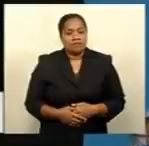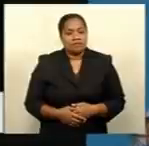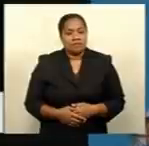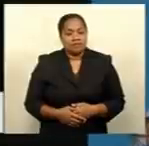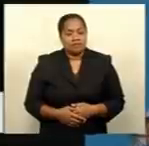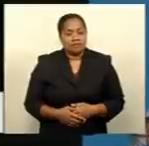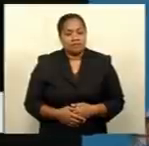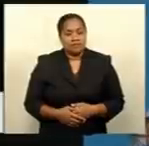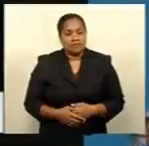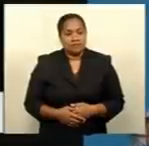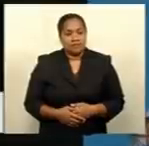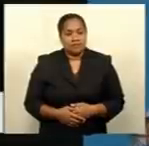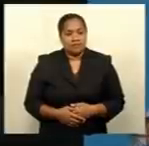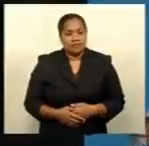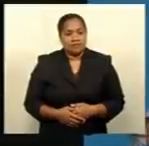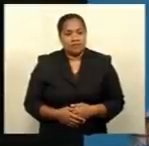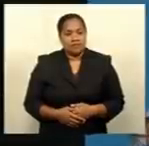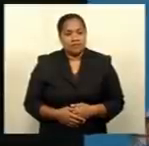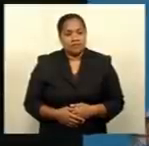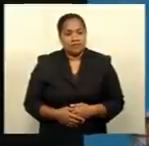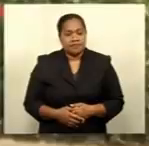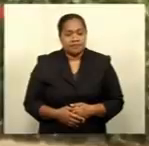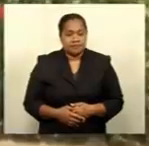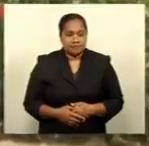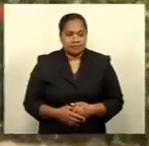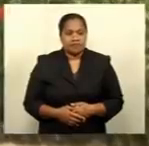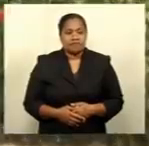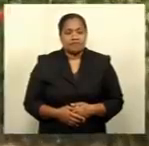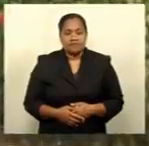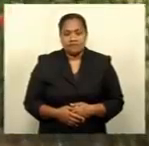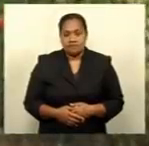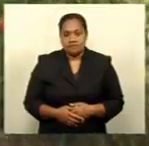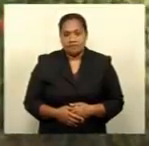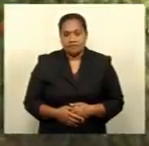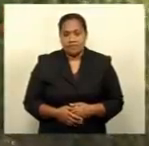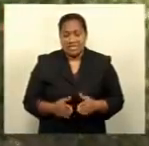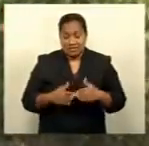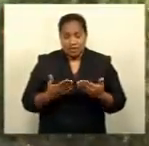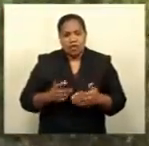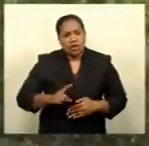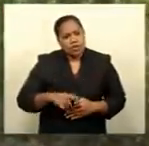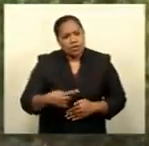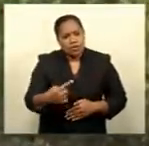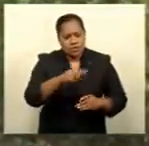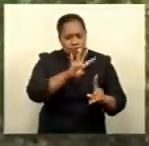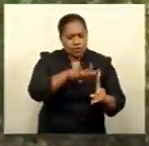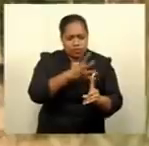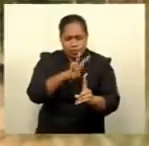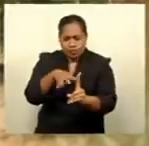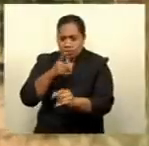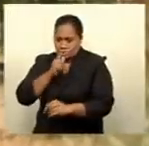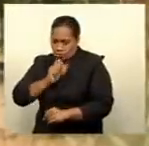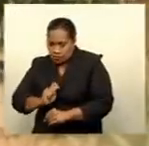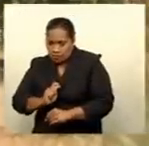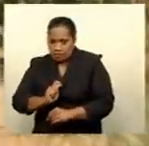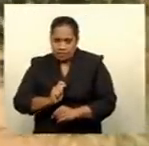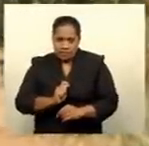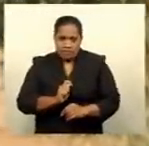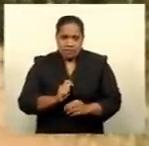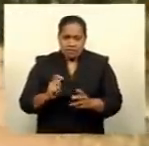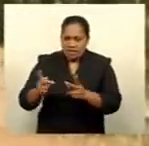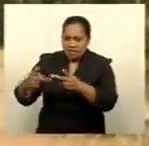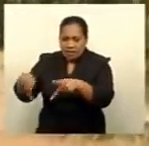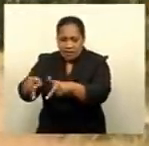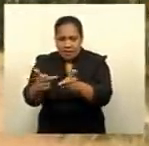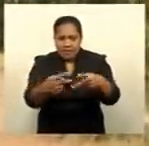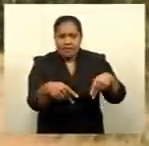Maratiri area. They have collected another 84 total swabs, and they'll continue to swab and screen at vaccination sites in all the